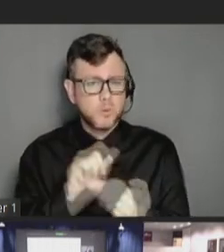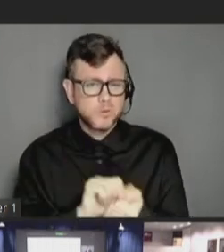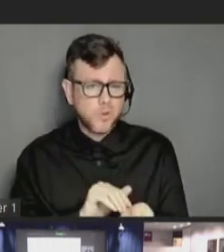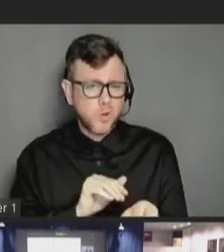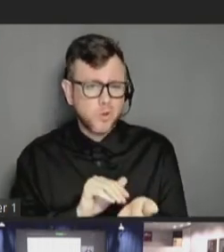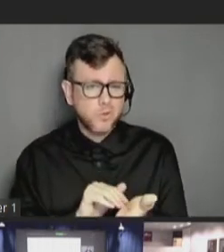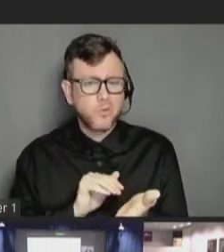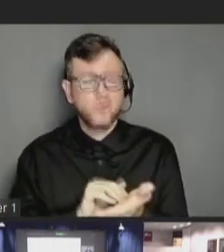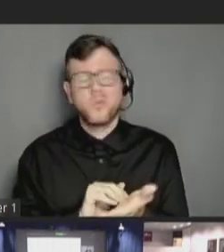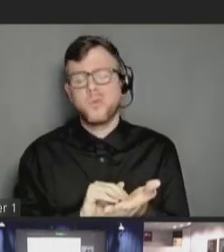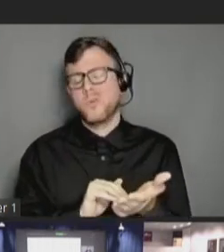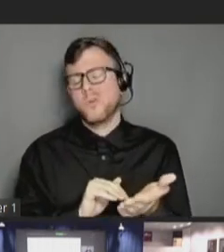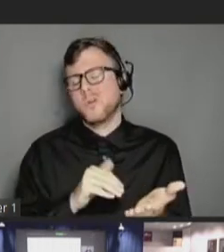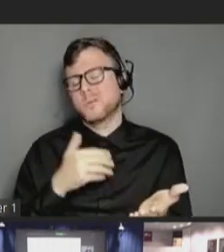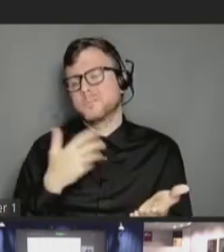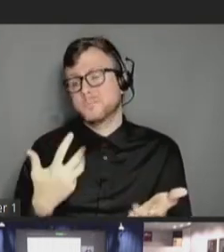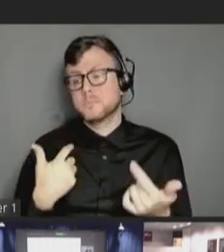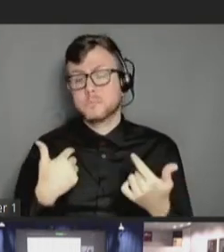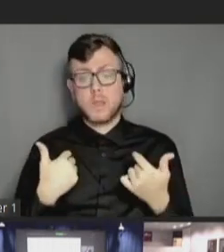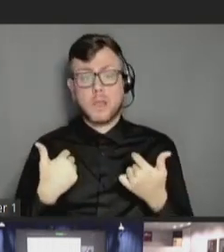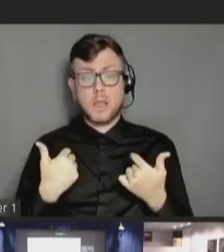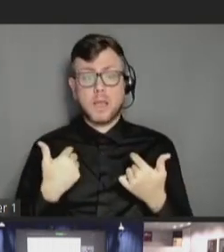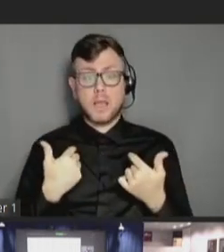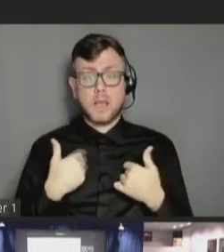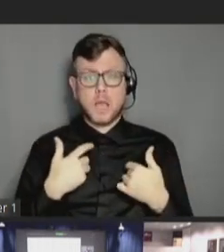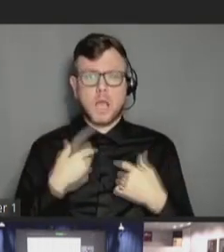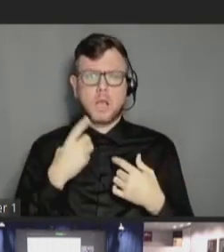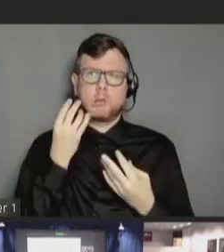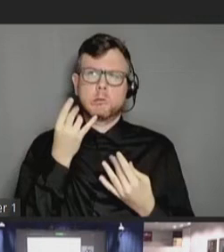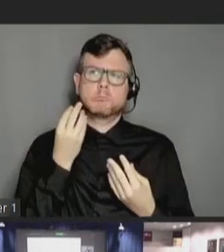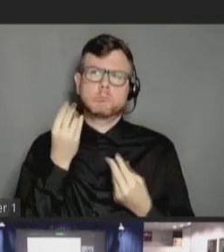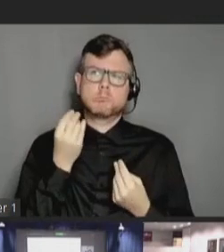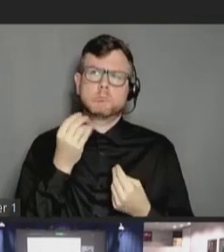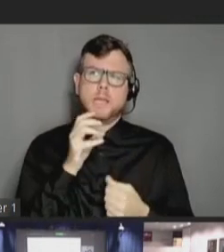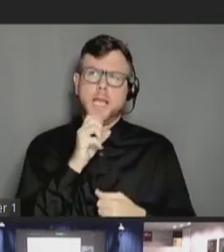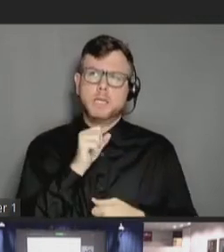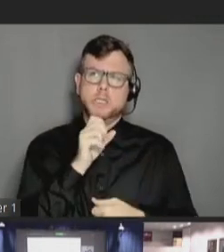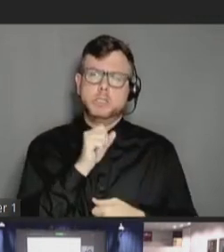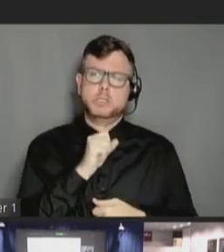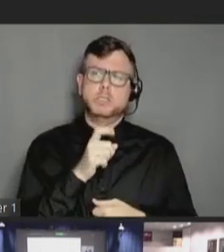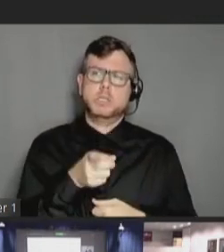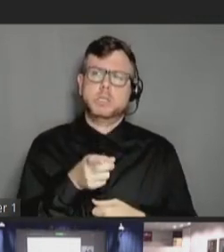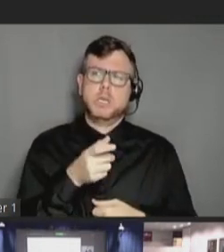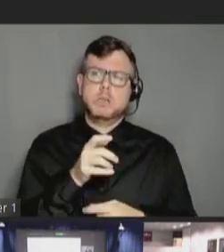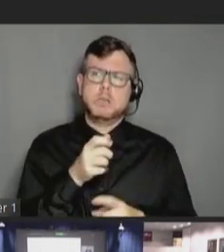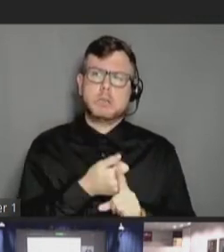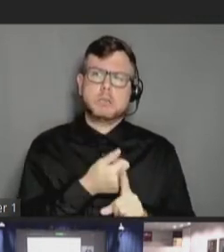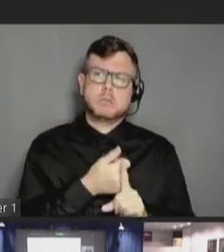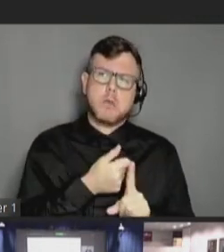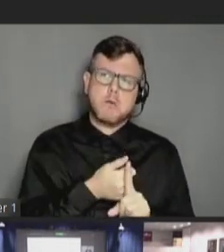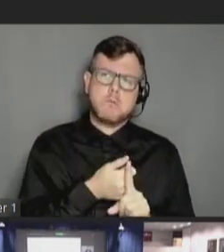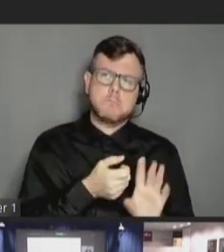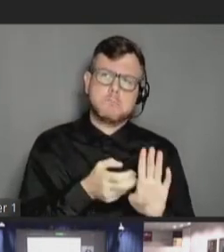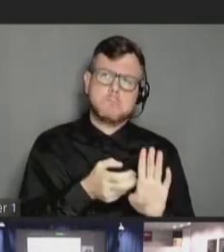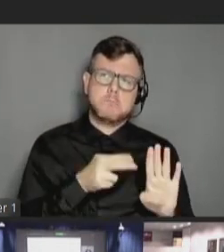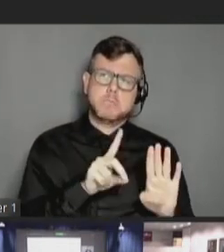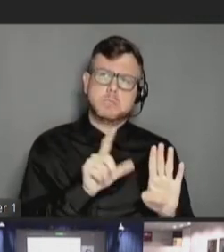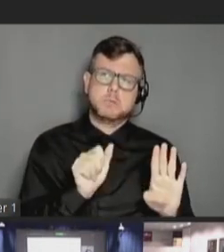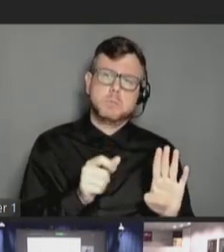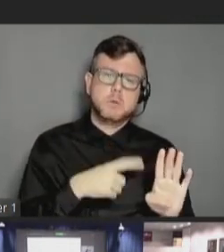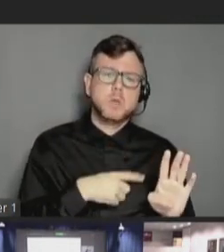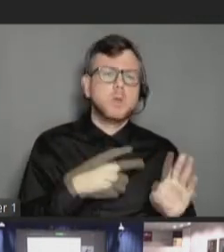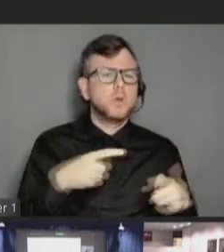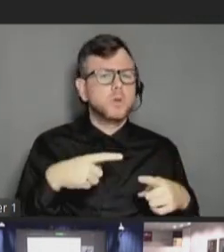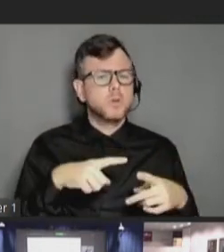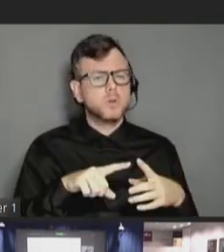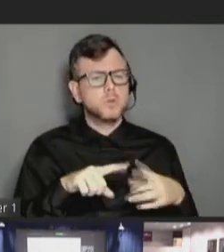I had thought about aging as a disability during the first two talks.